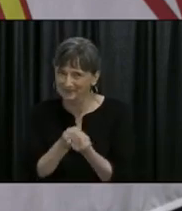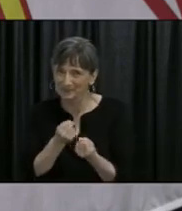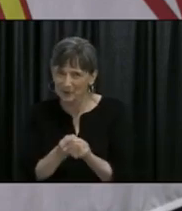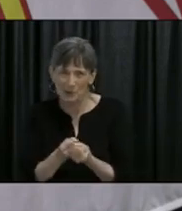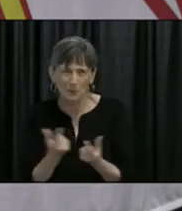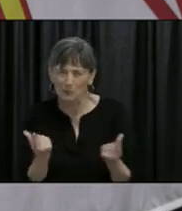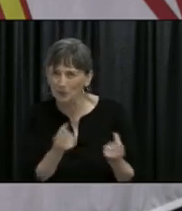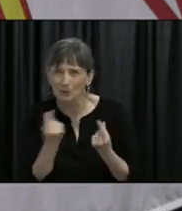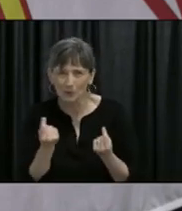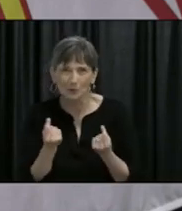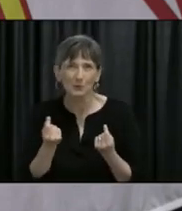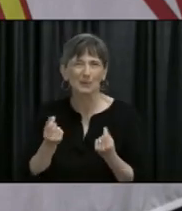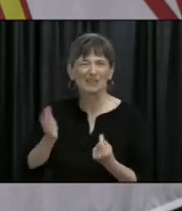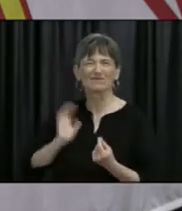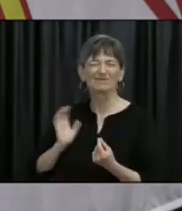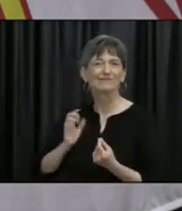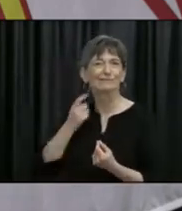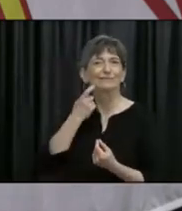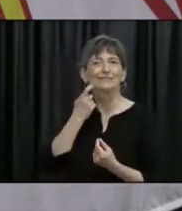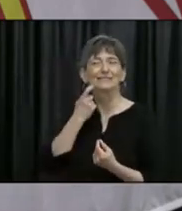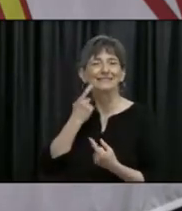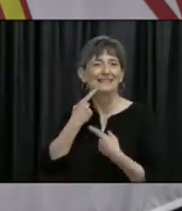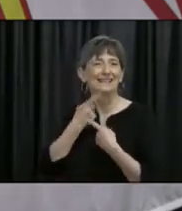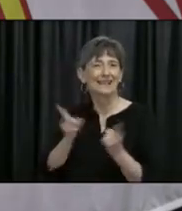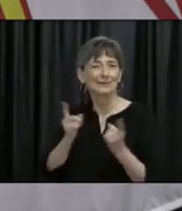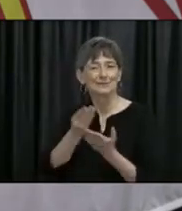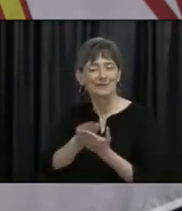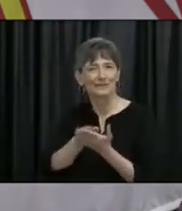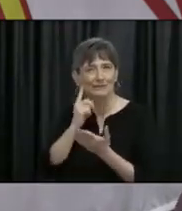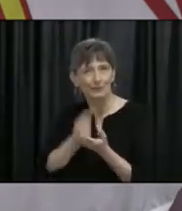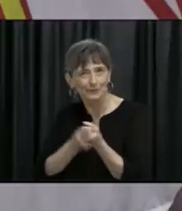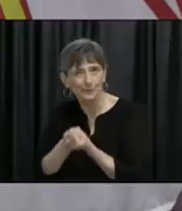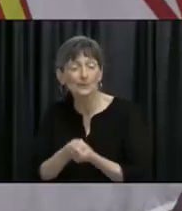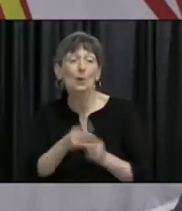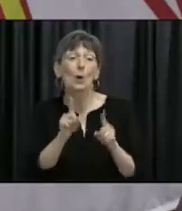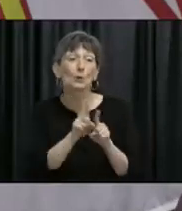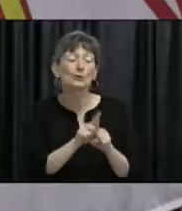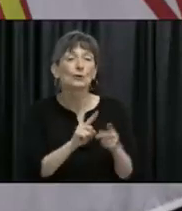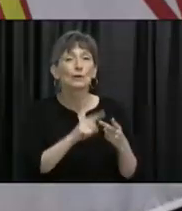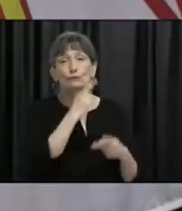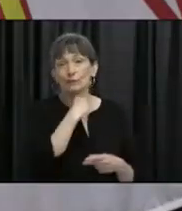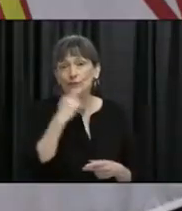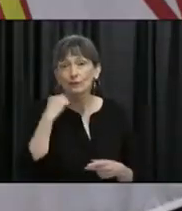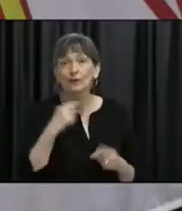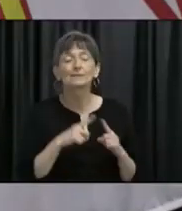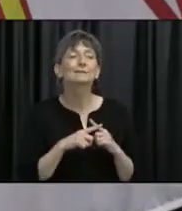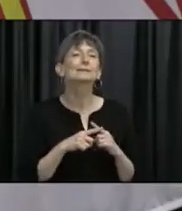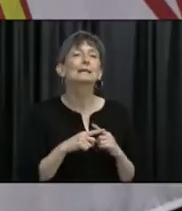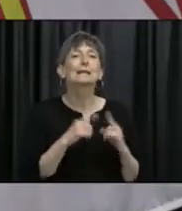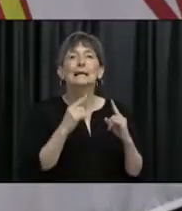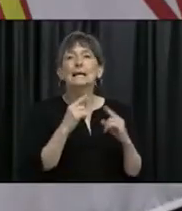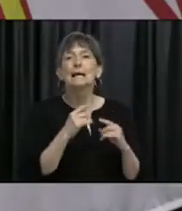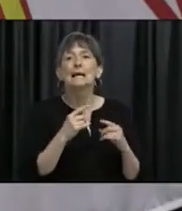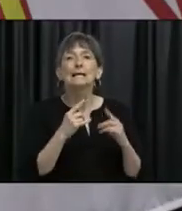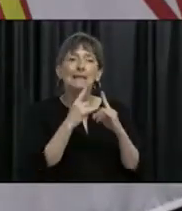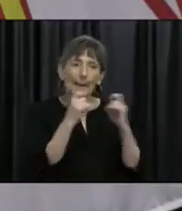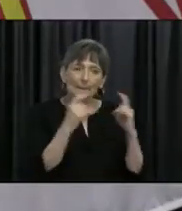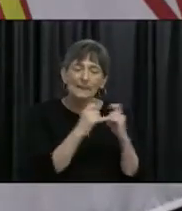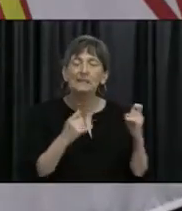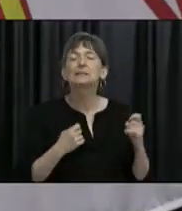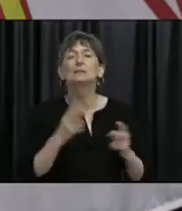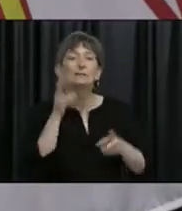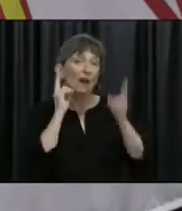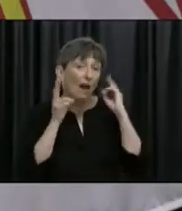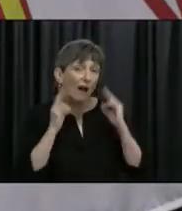that we announced earlier this week, but also about restaurants, camping salons, retail outlets, and accommodations are just